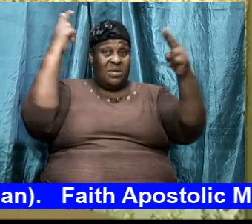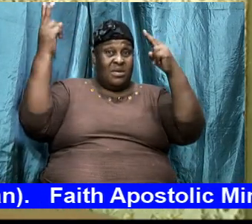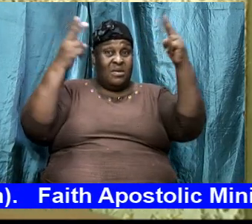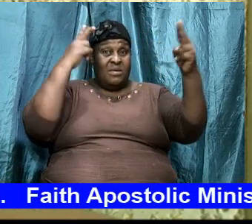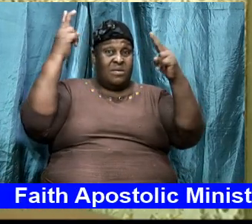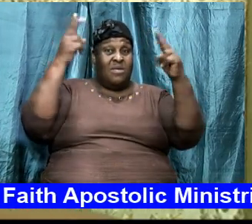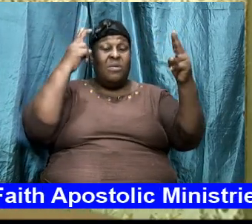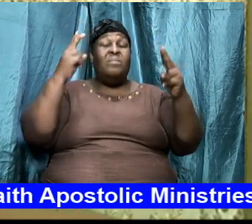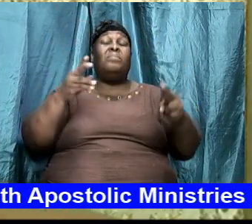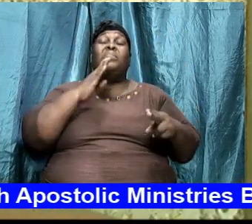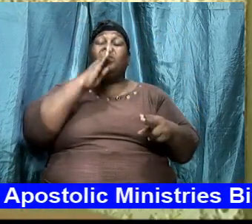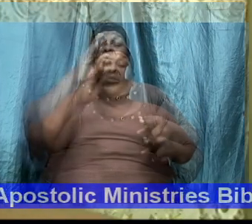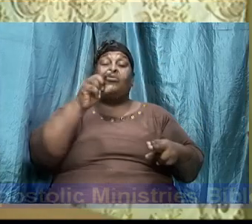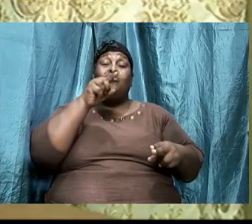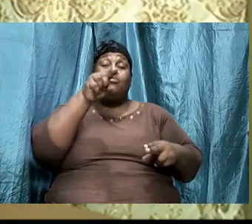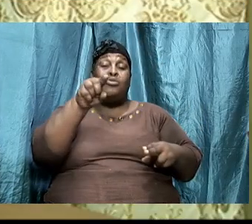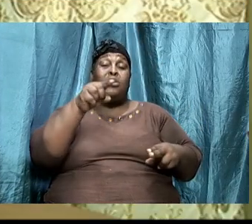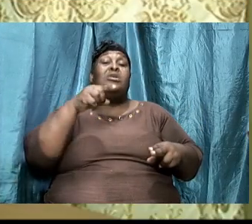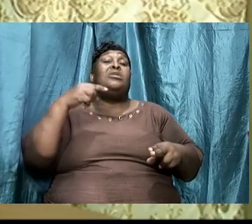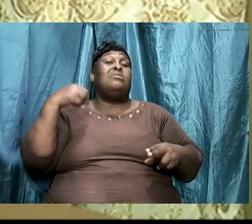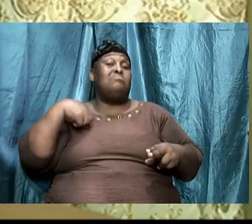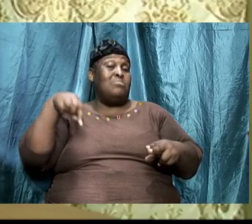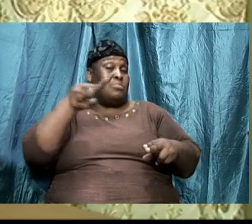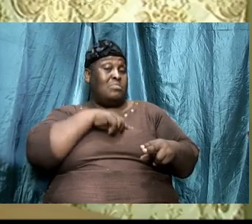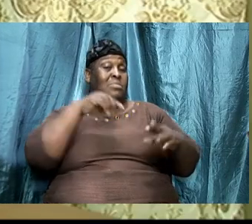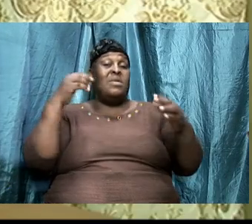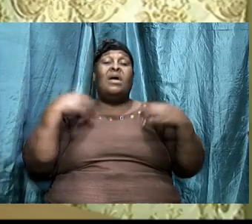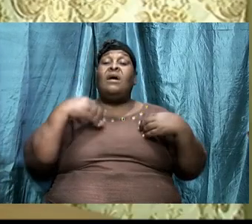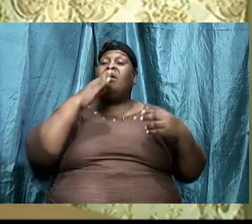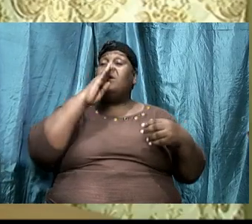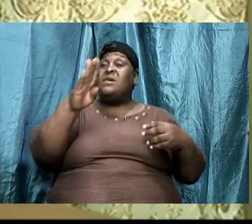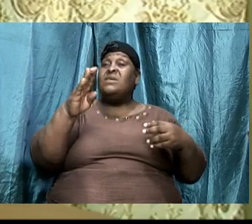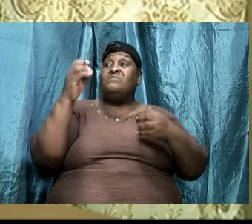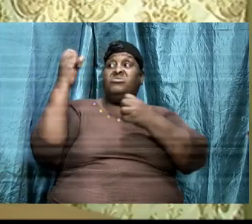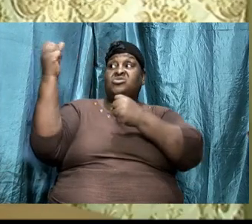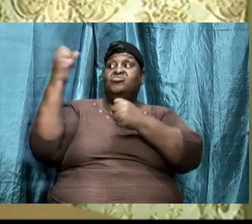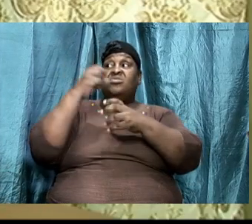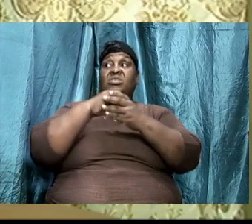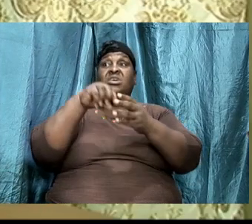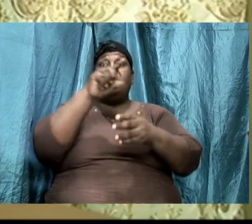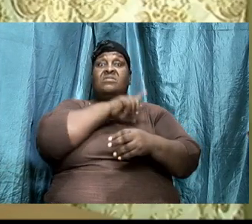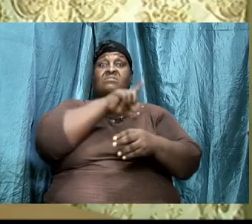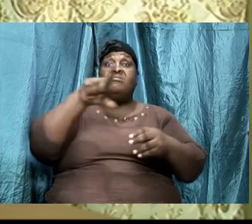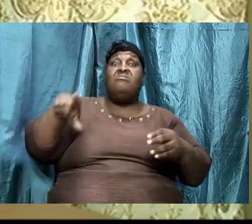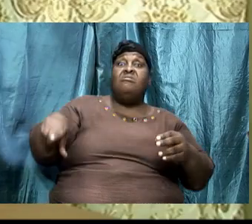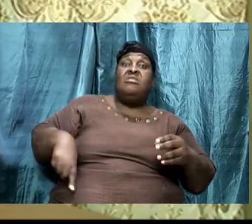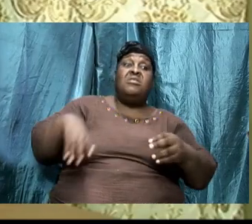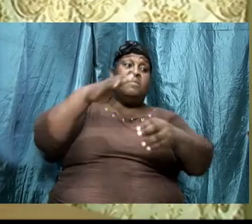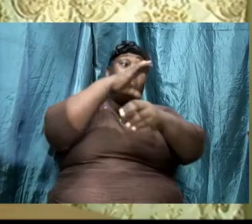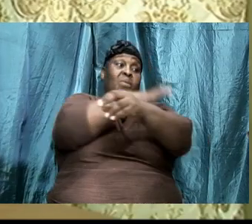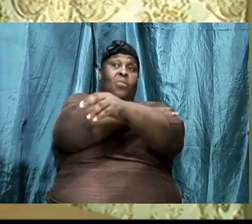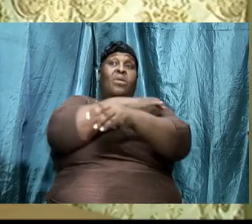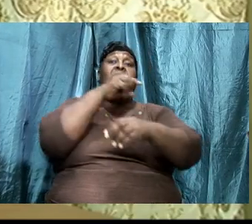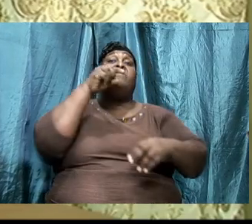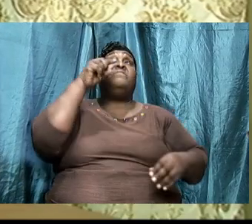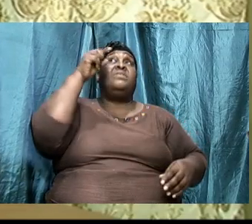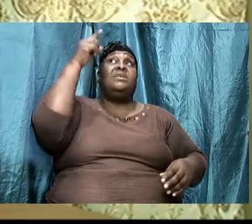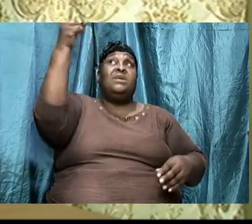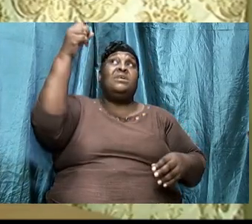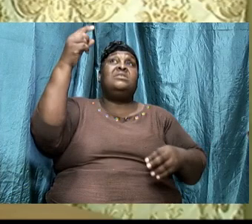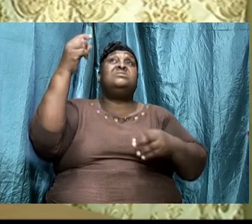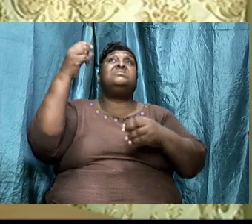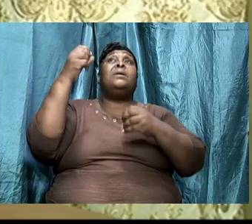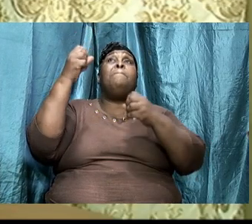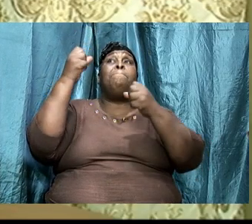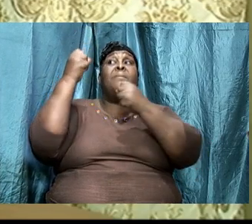and the power of his might because it is vital towards living a Christian